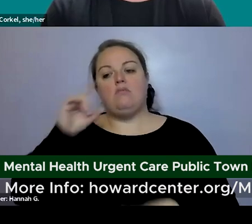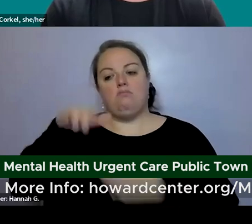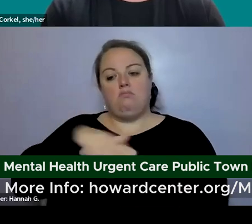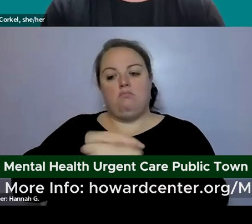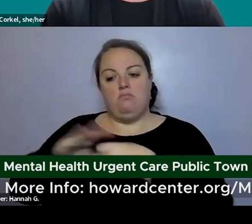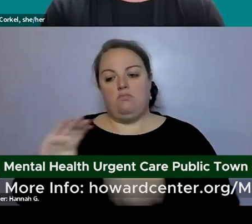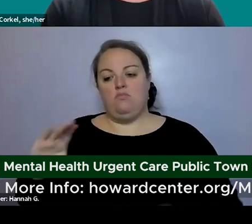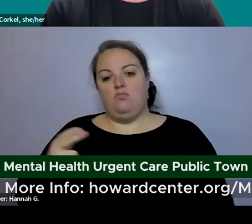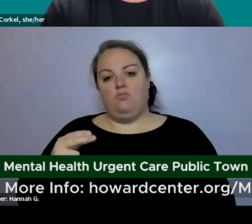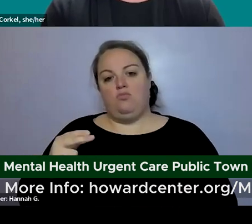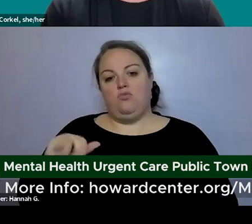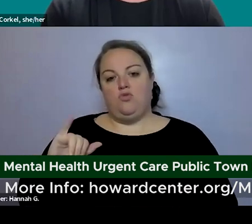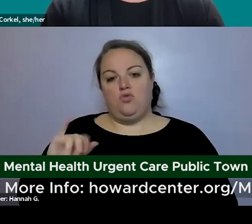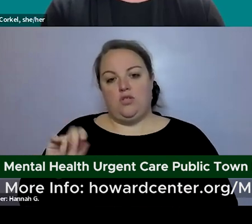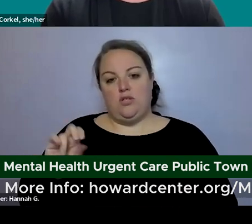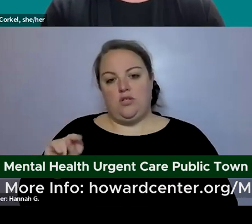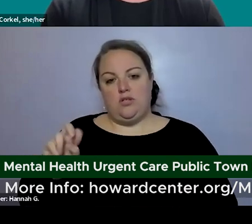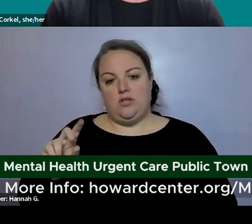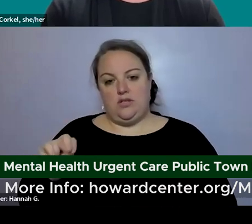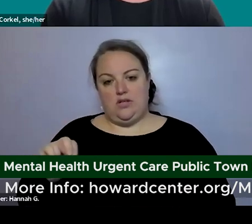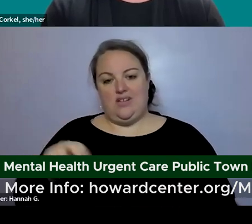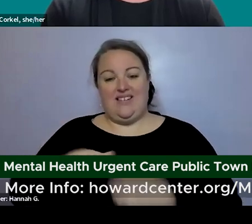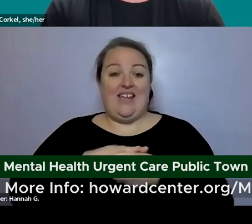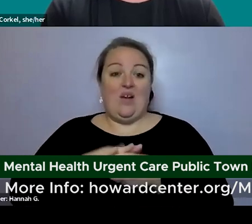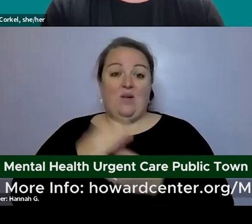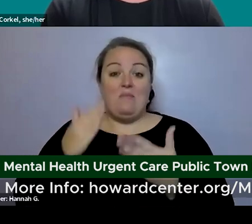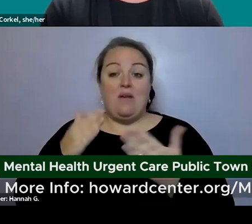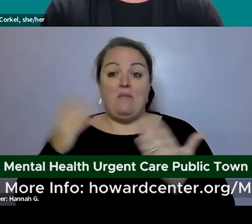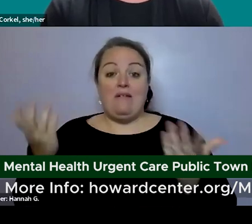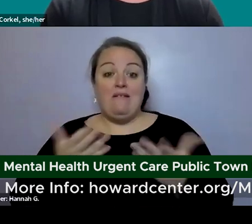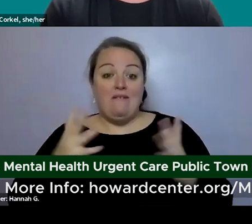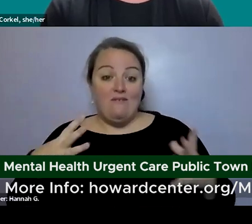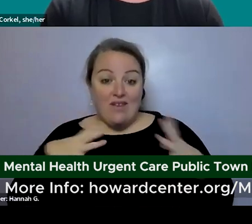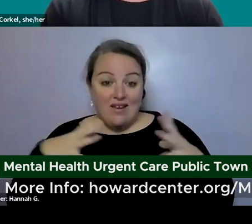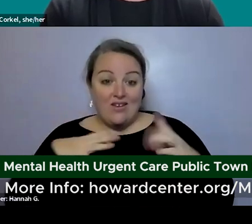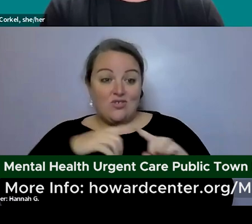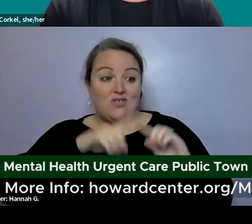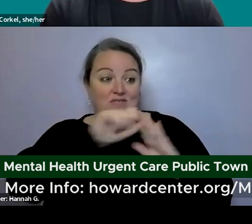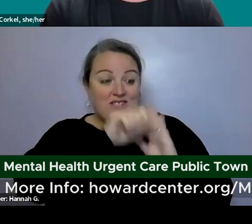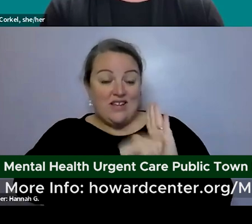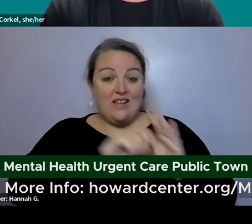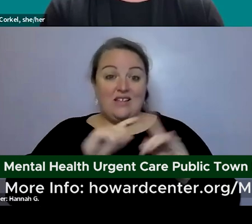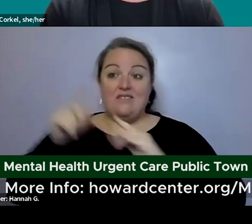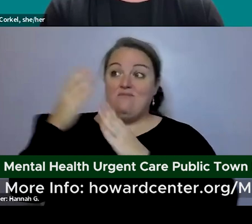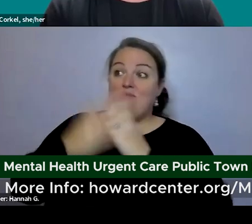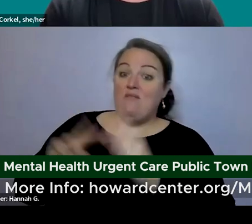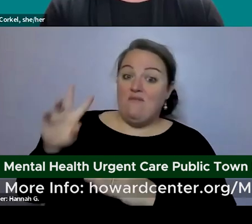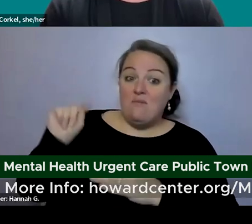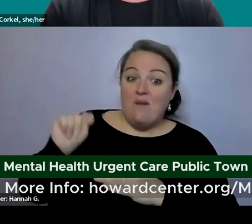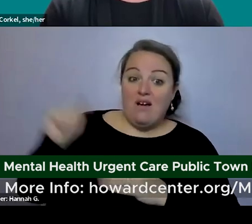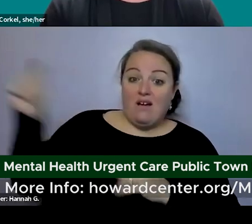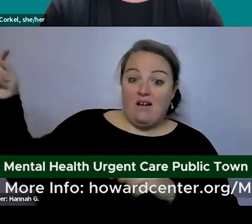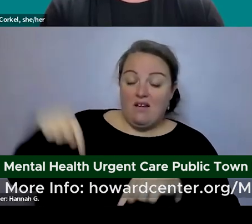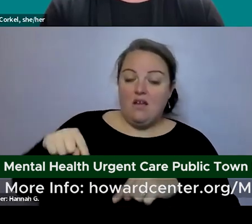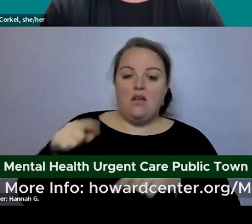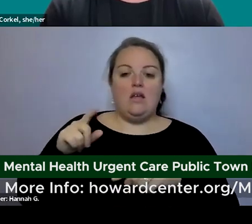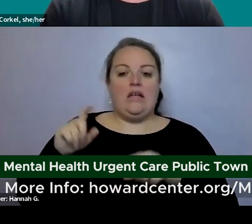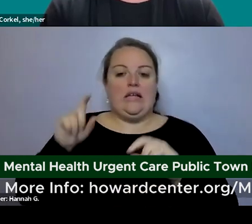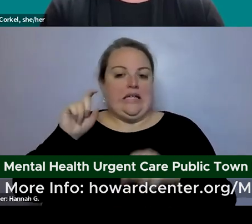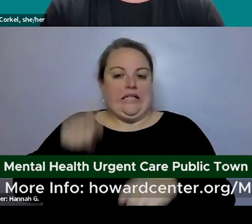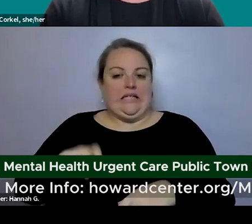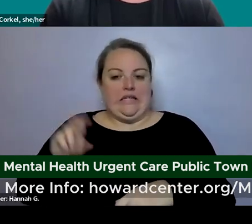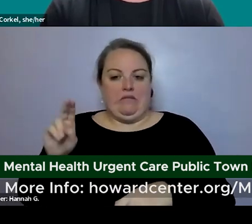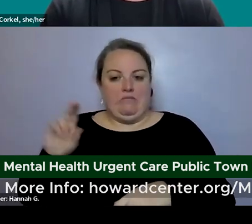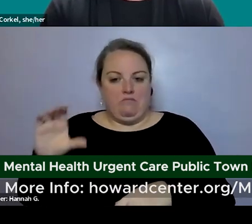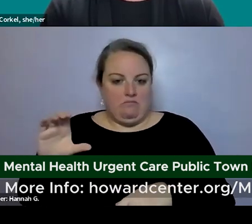if someone is here on vacation here from a different state or different part of vermont and they're needing urgent support they're welcome to come to